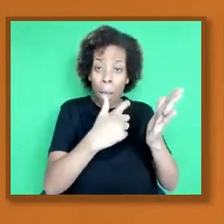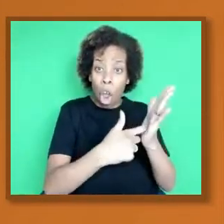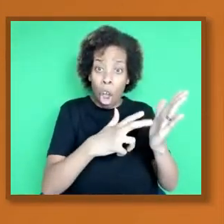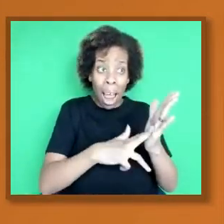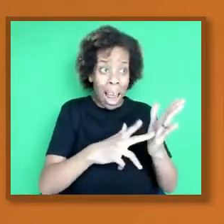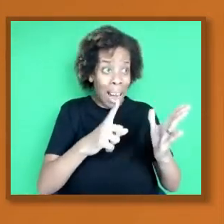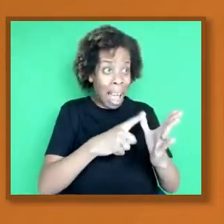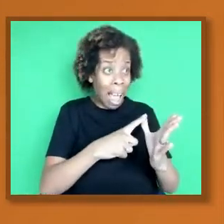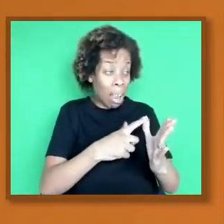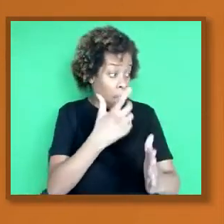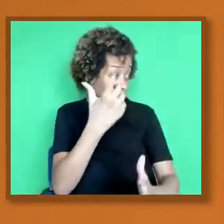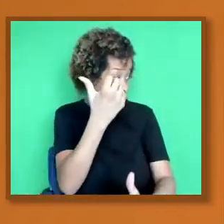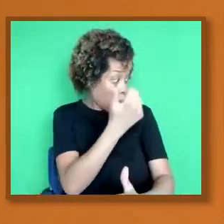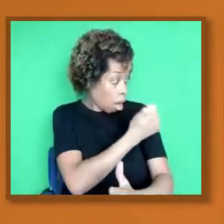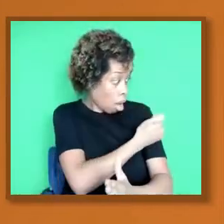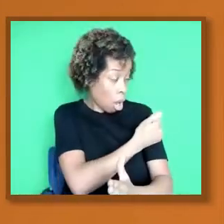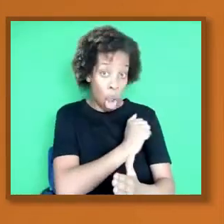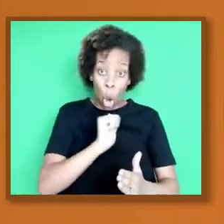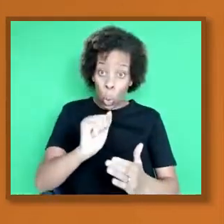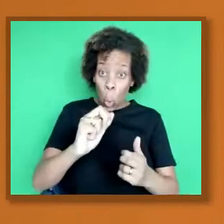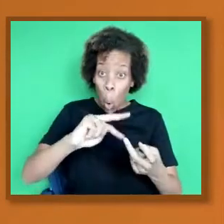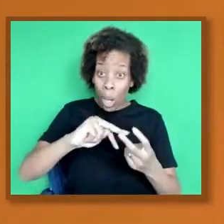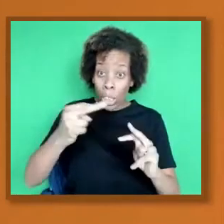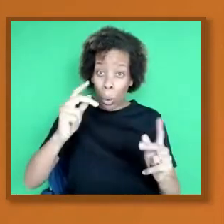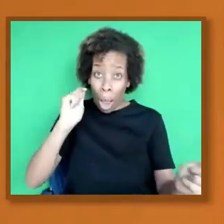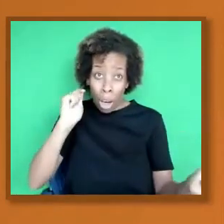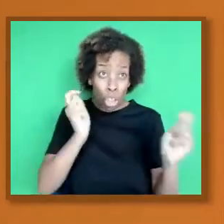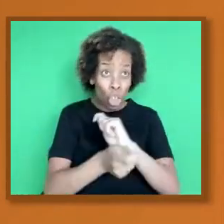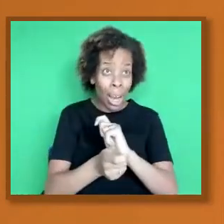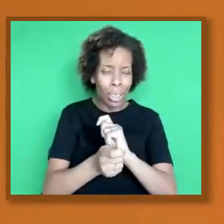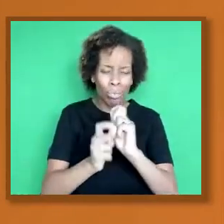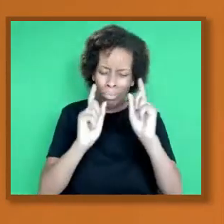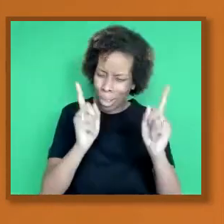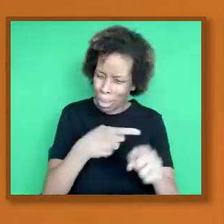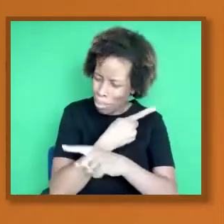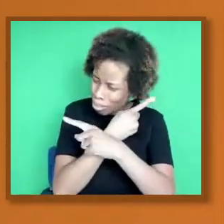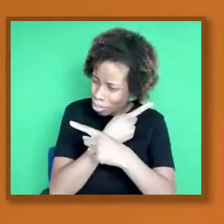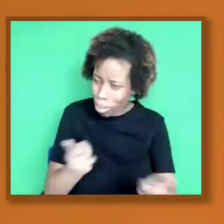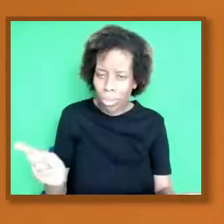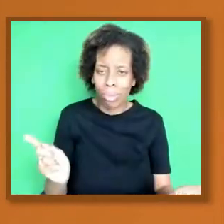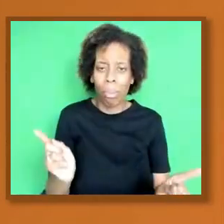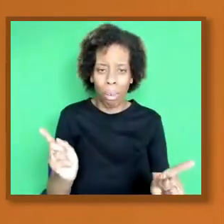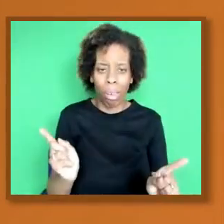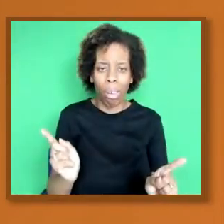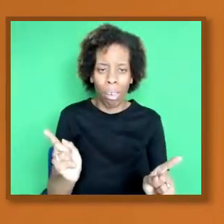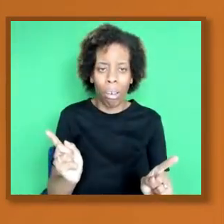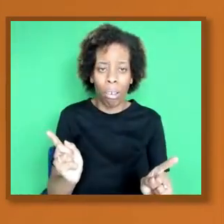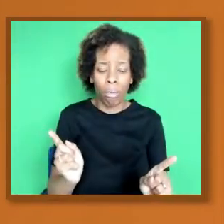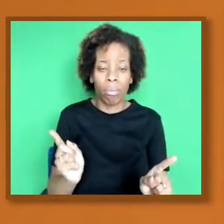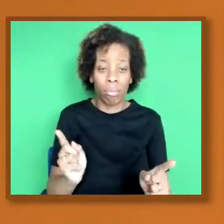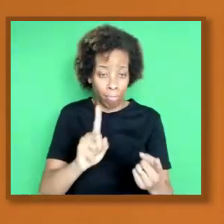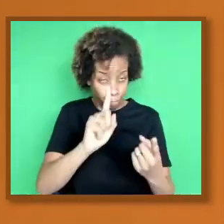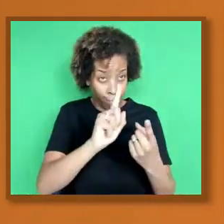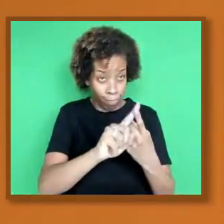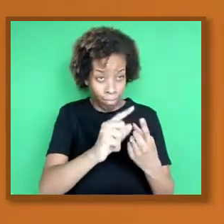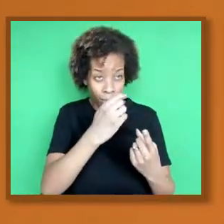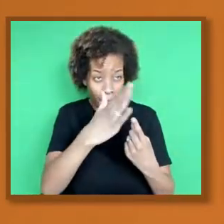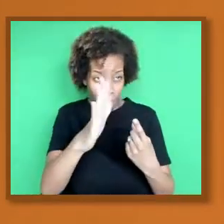Physically, biochemically impossible. Equally, I want to make it clear that these vaccines